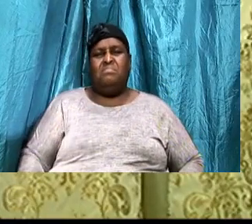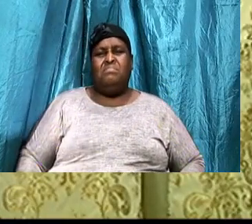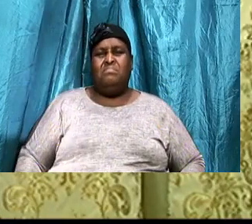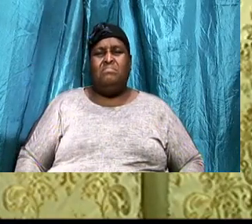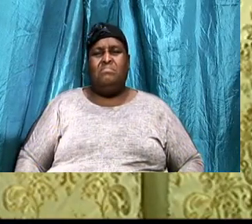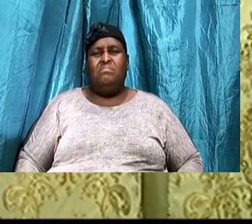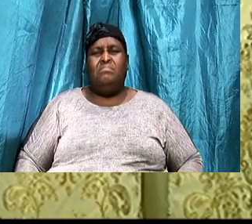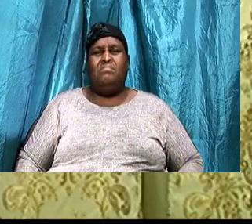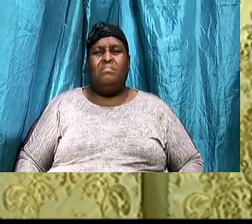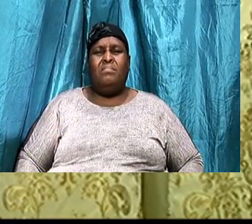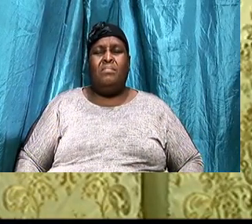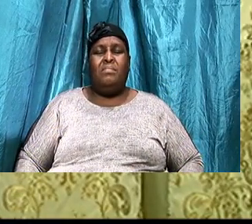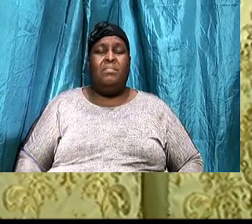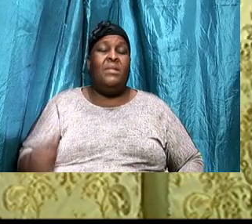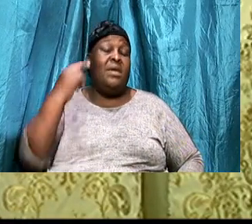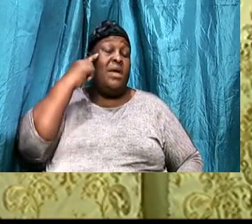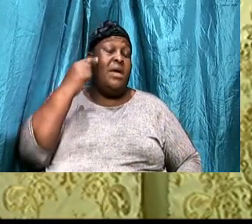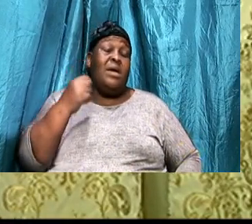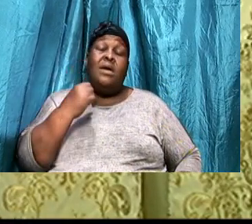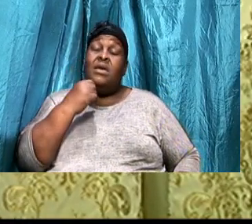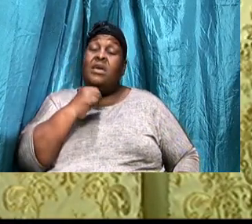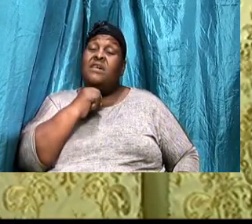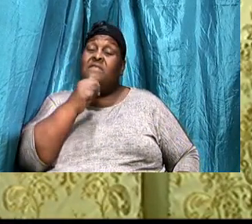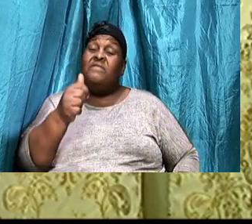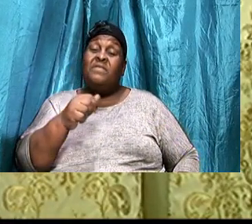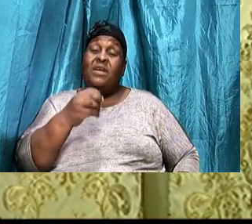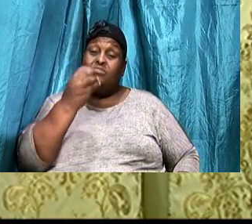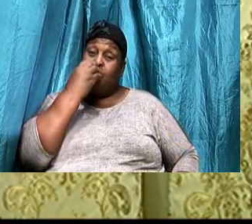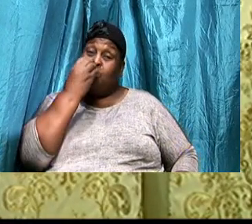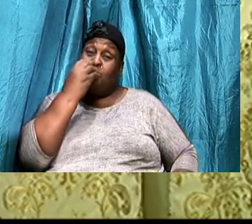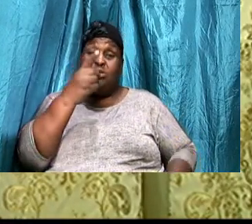What deacon, I thought that everything,